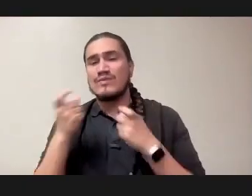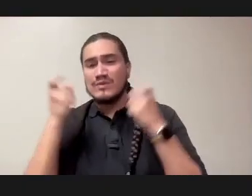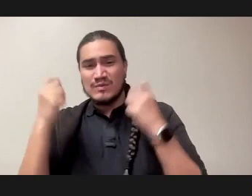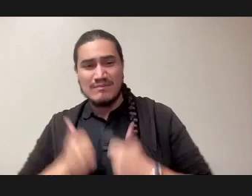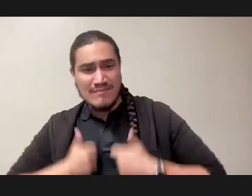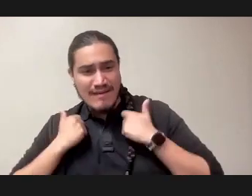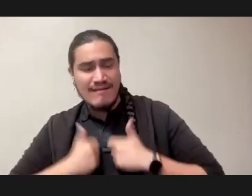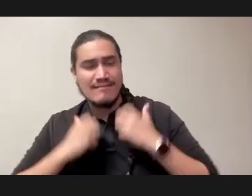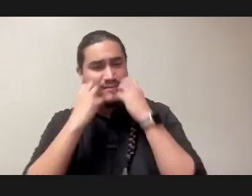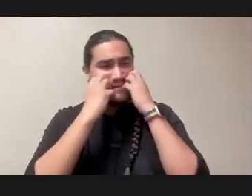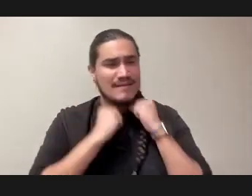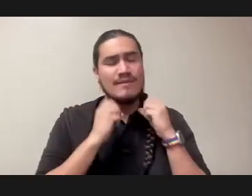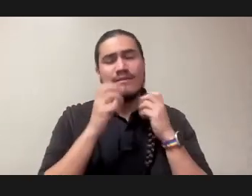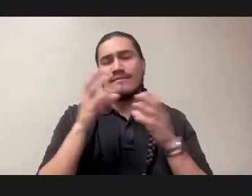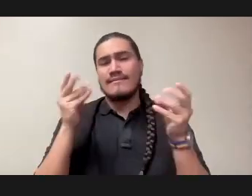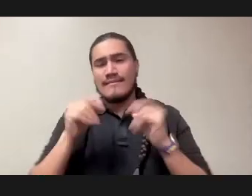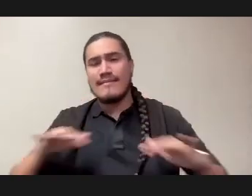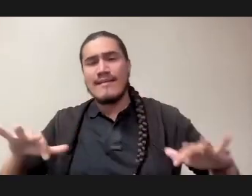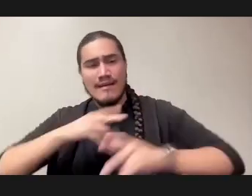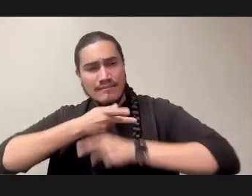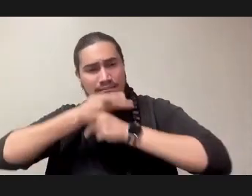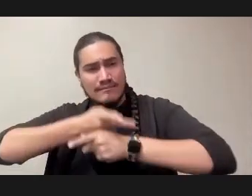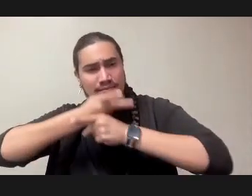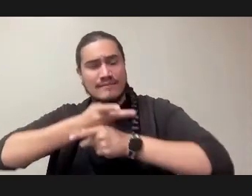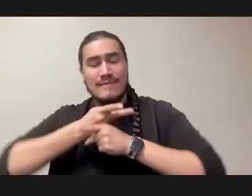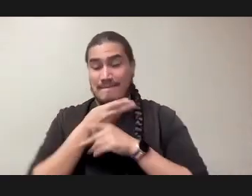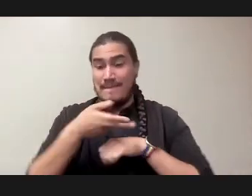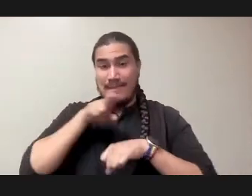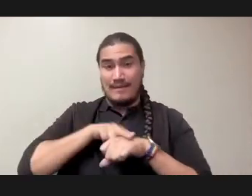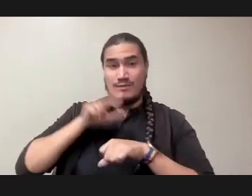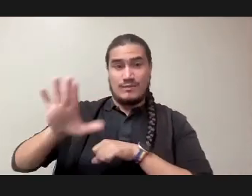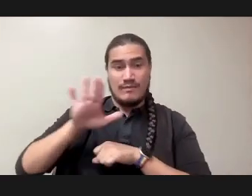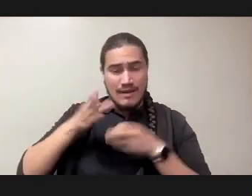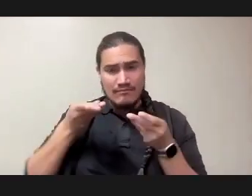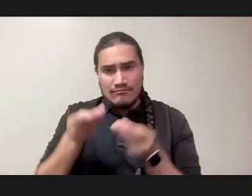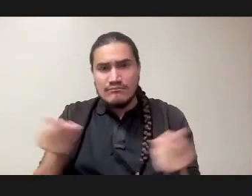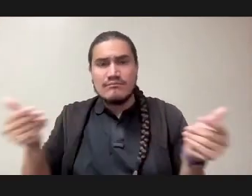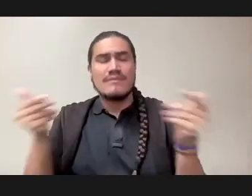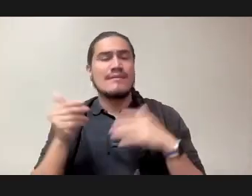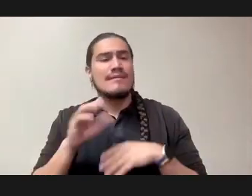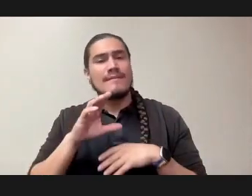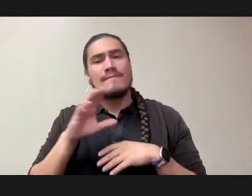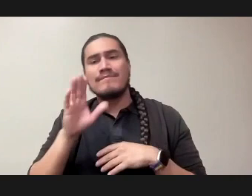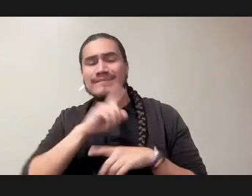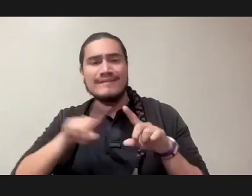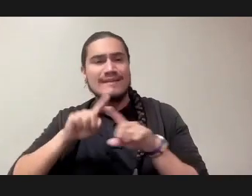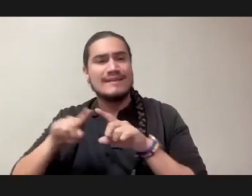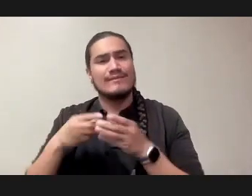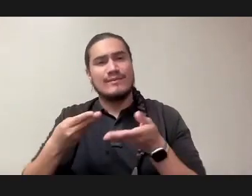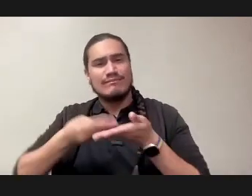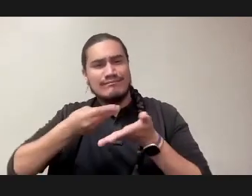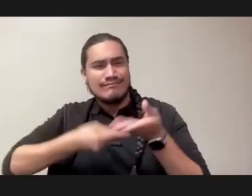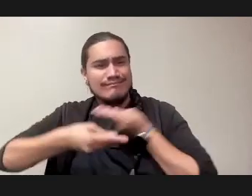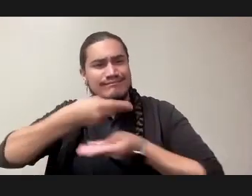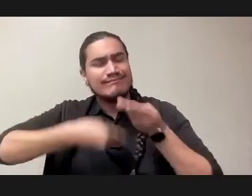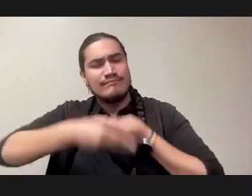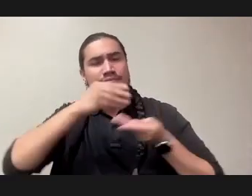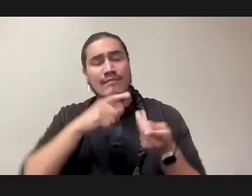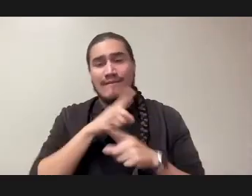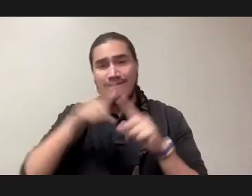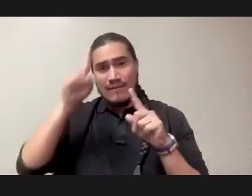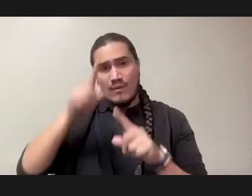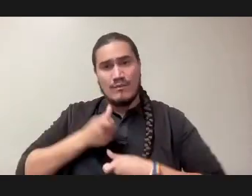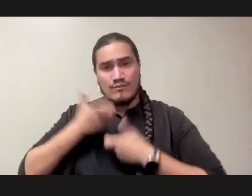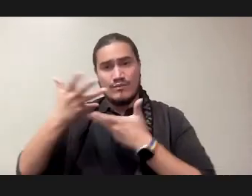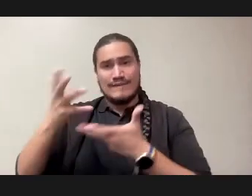ingredients, land stewardship, nature's materiality in cowries and wampum, somatic, performative, expressive cultures